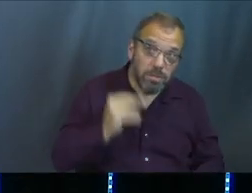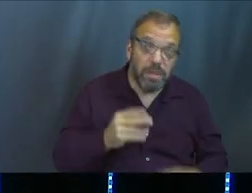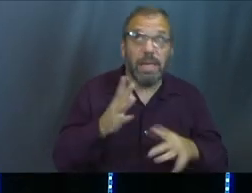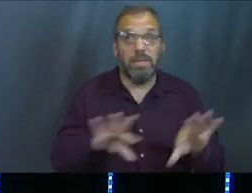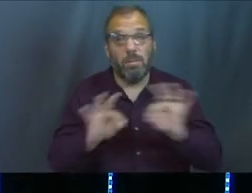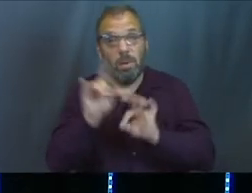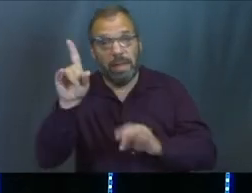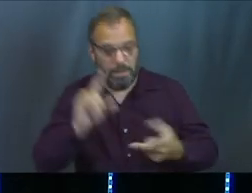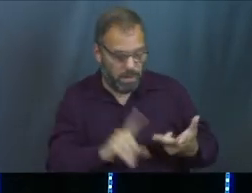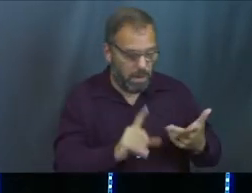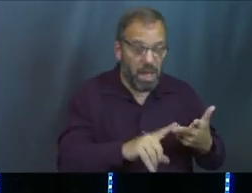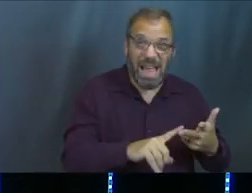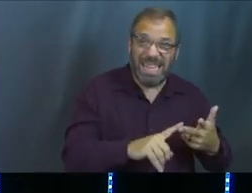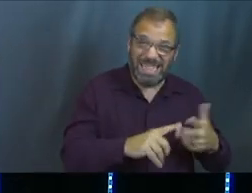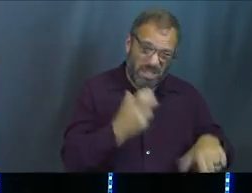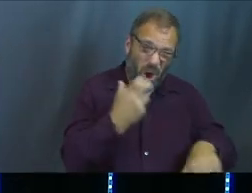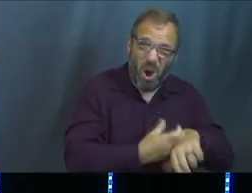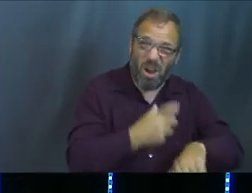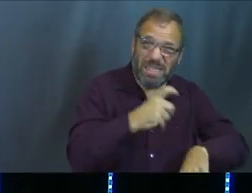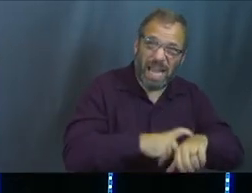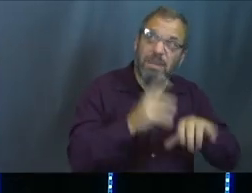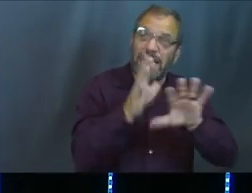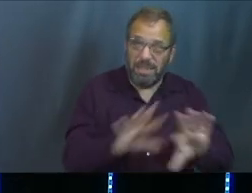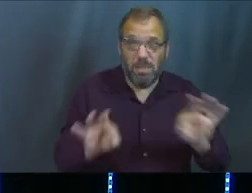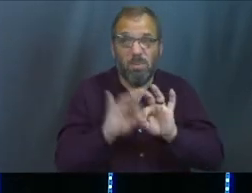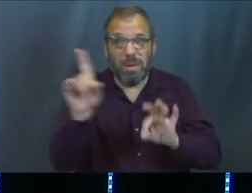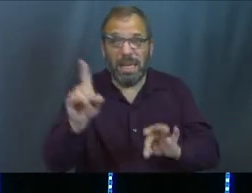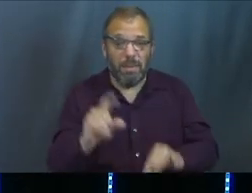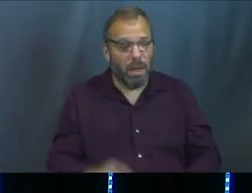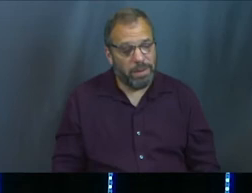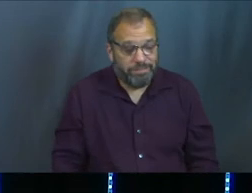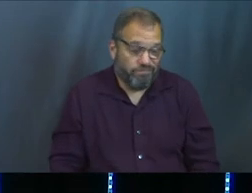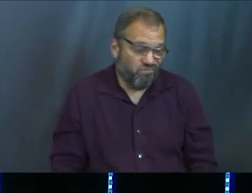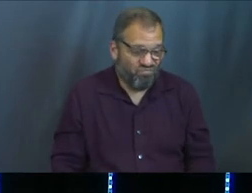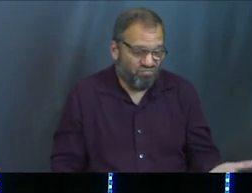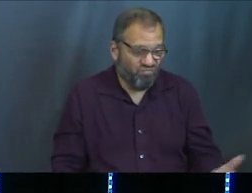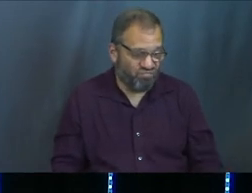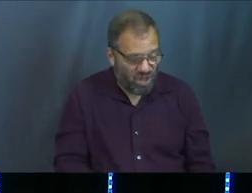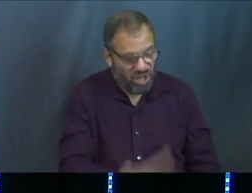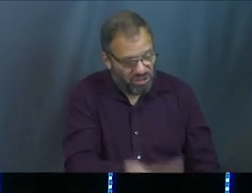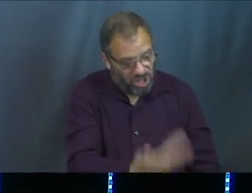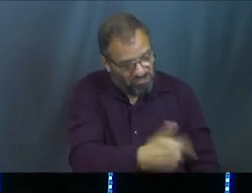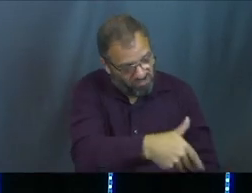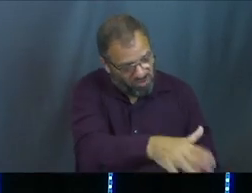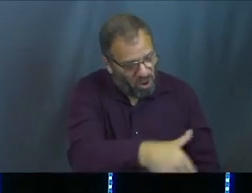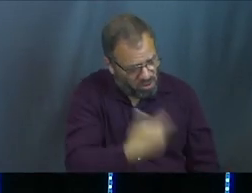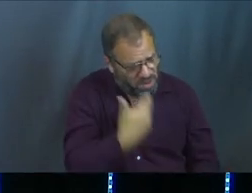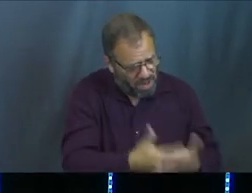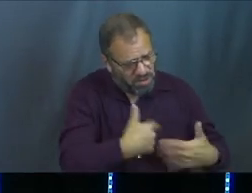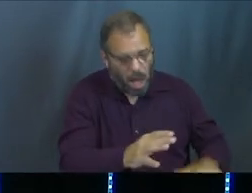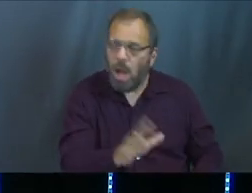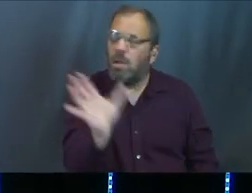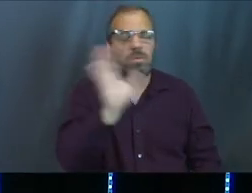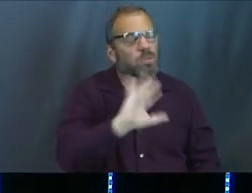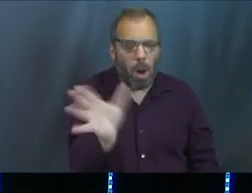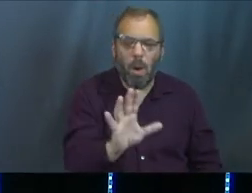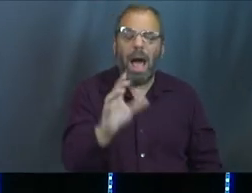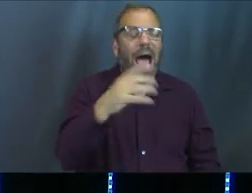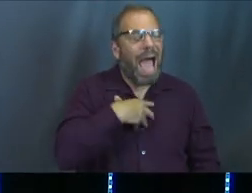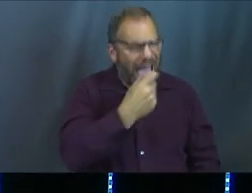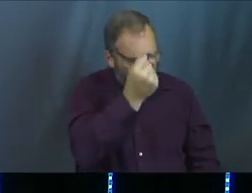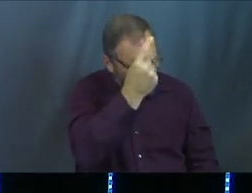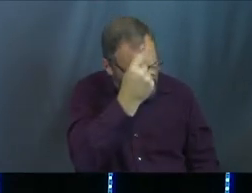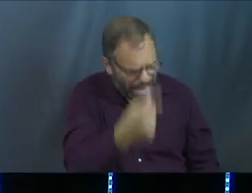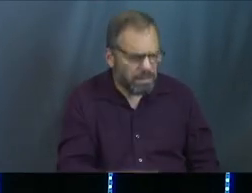experiencing, matters to him. These hard moments, they matter to him. He doesn't just say, hey, get up, keep going, like you'll be okay. No, no. He's like, hey, I